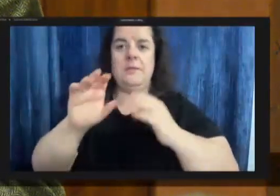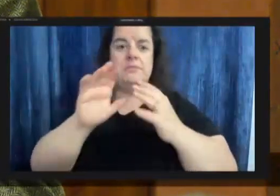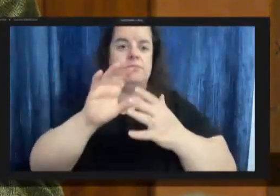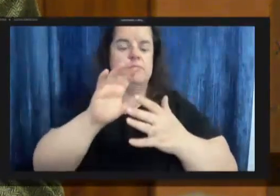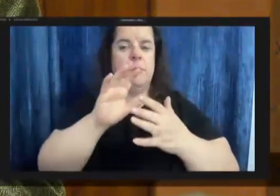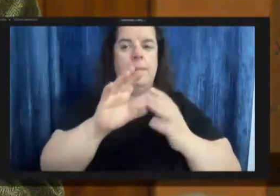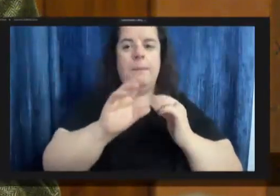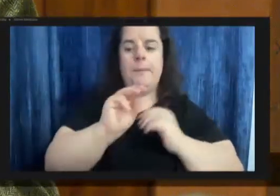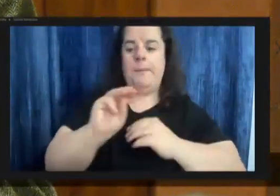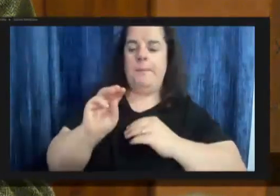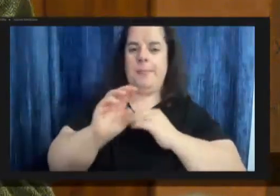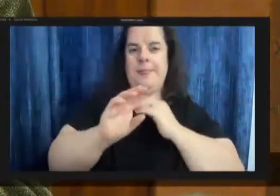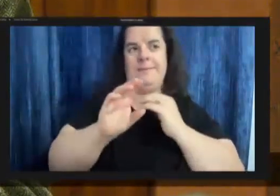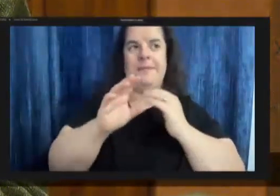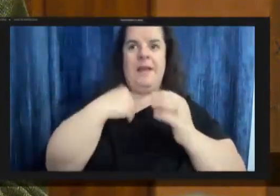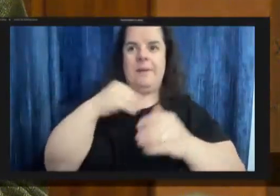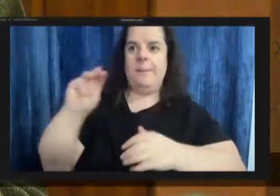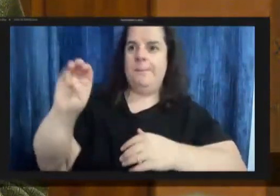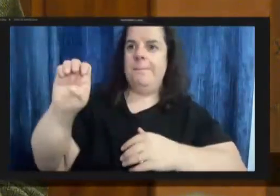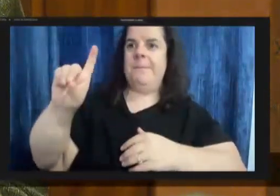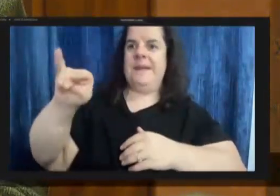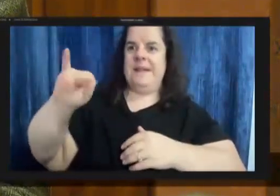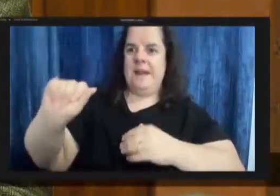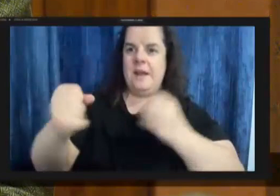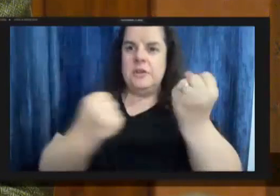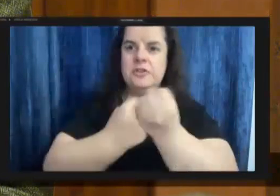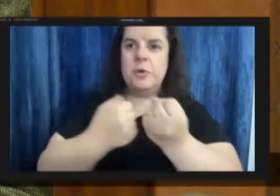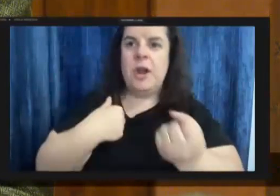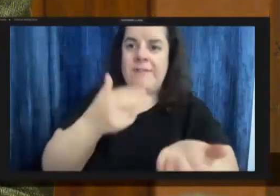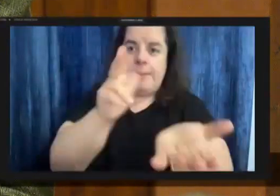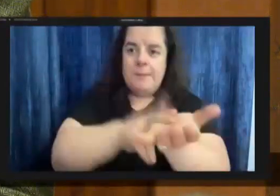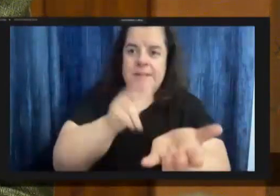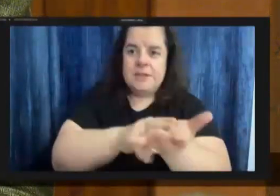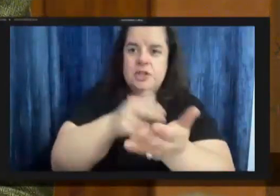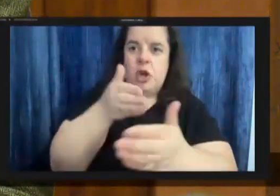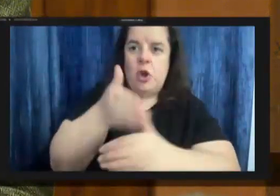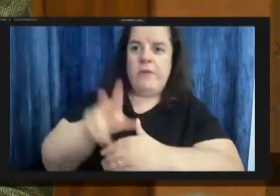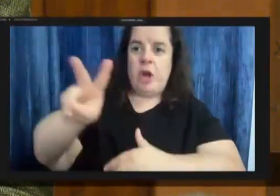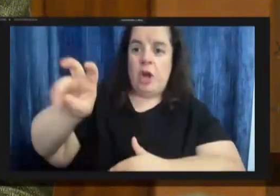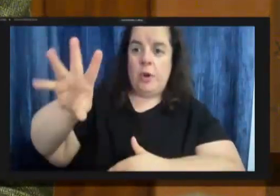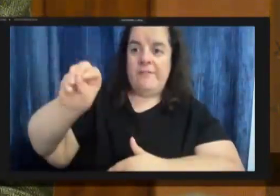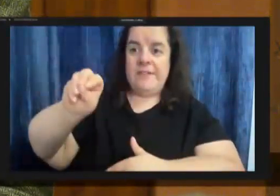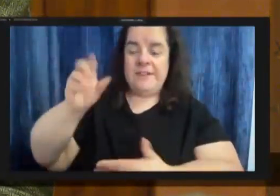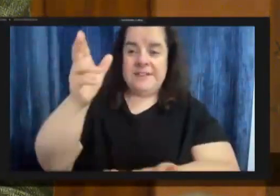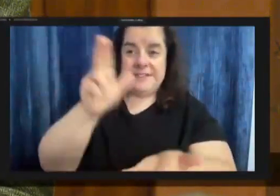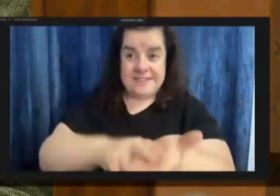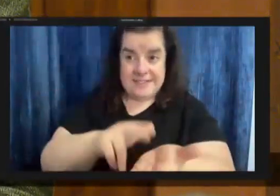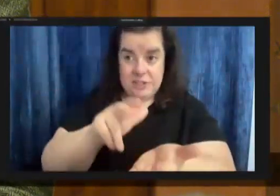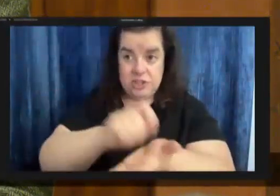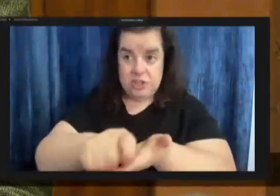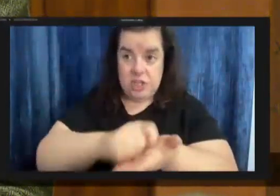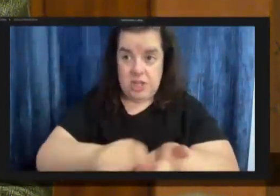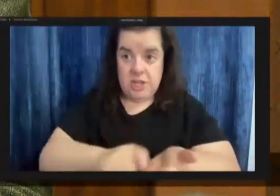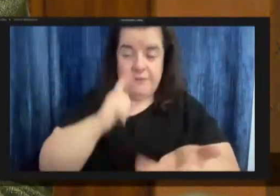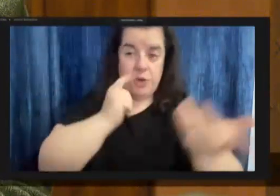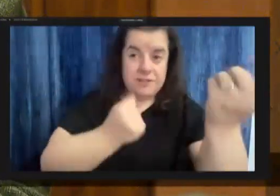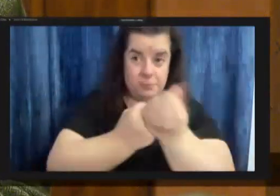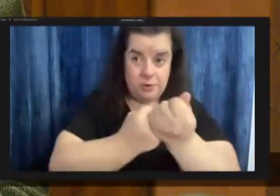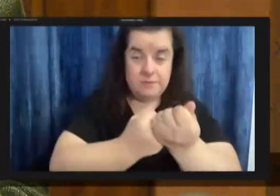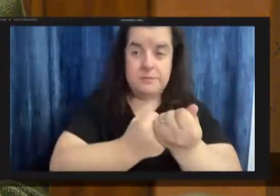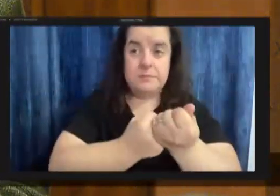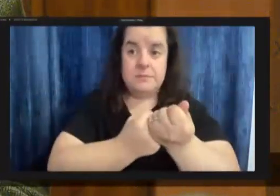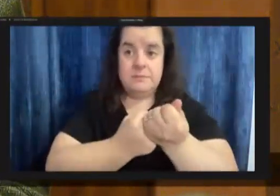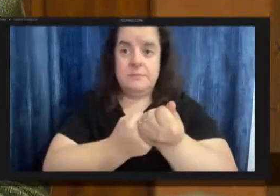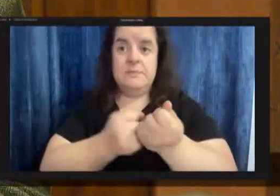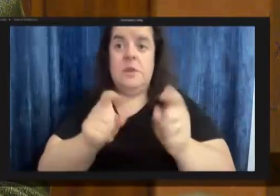staff report we received a petition of over 250 signatures supporting this designation as well